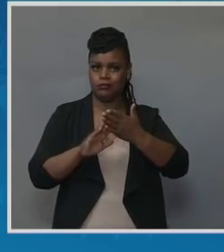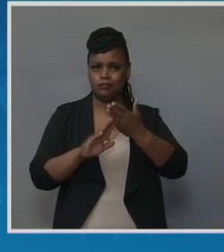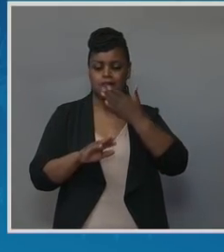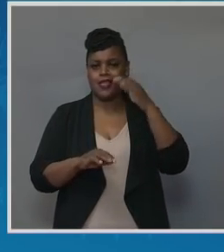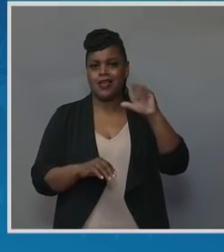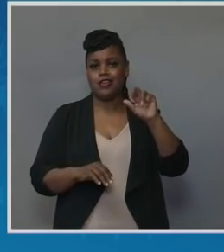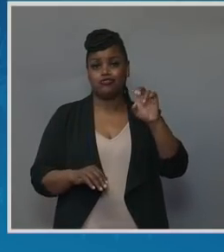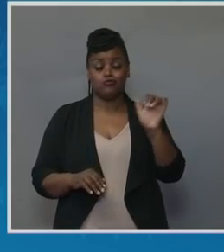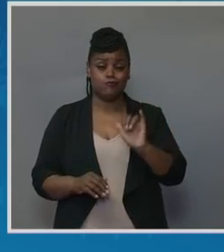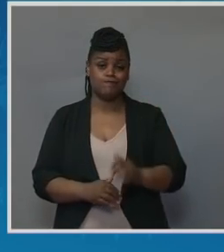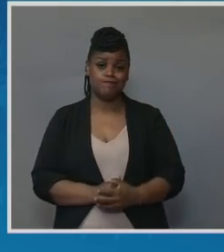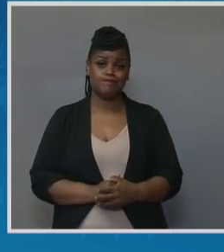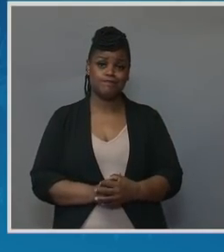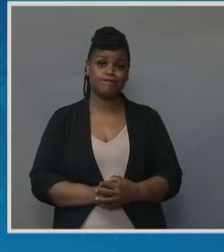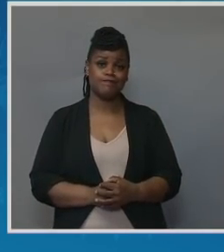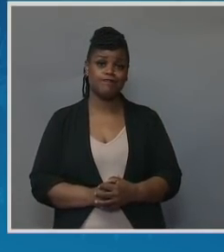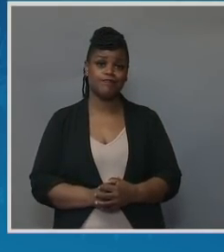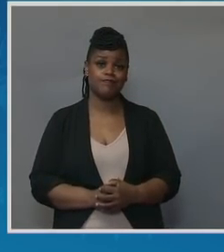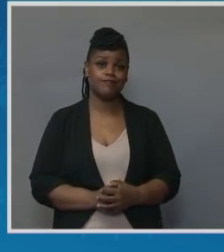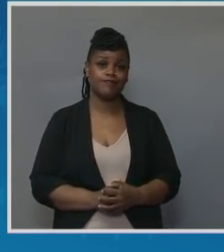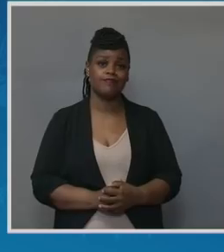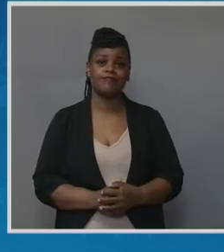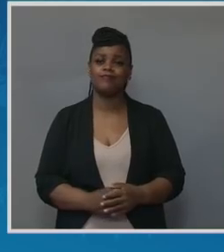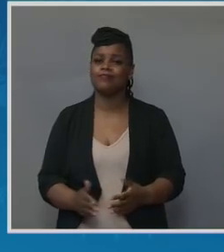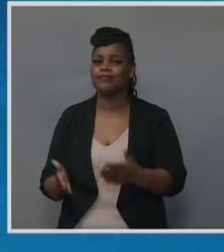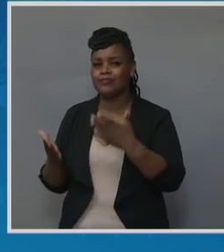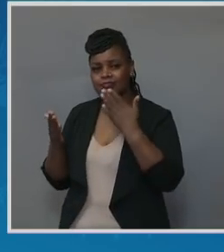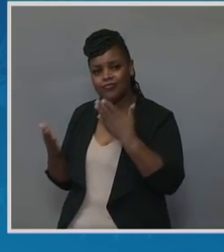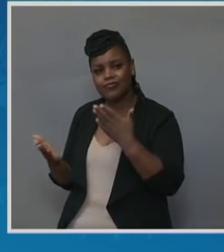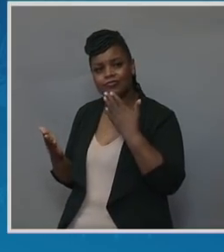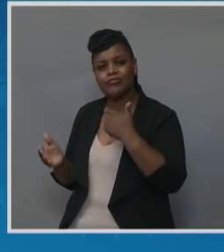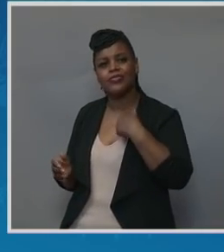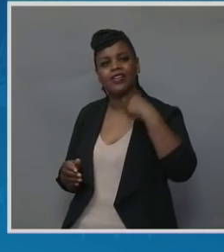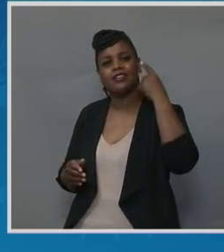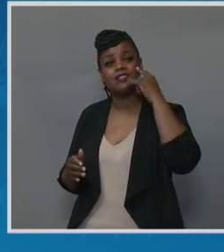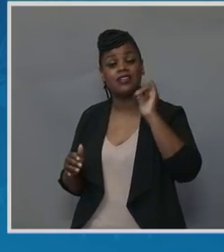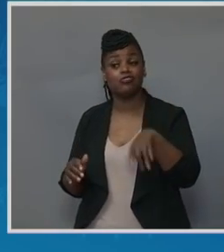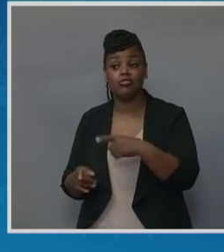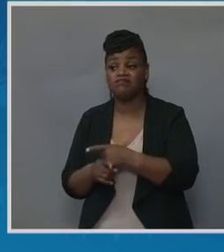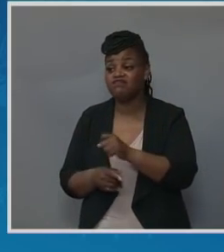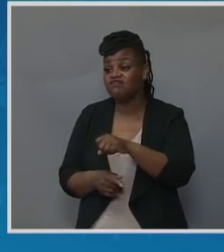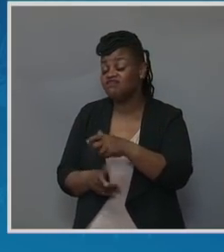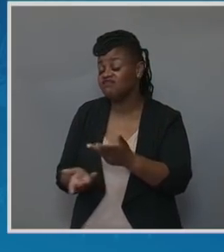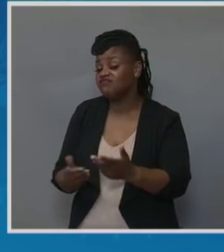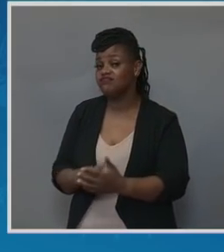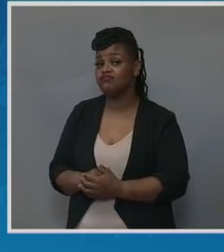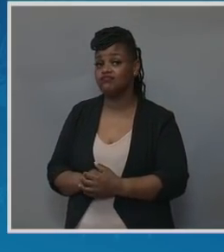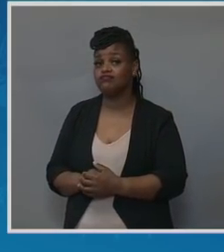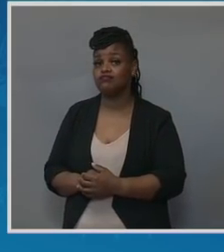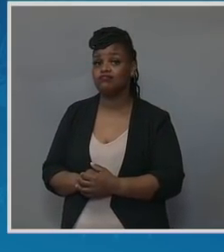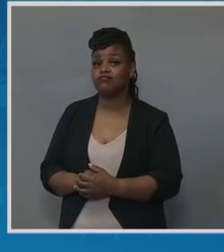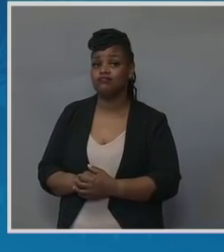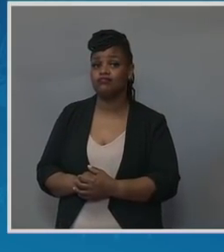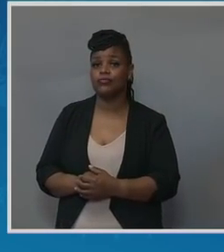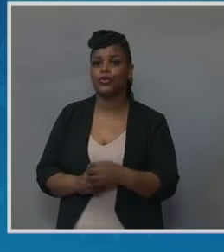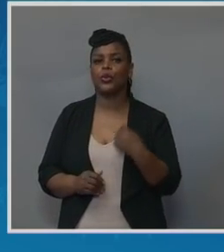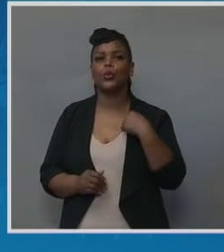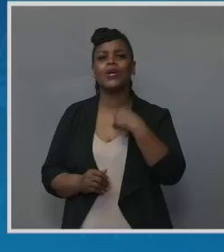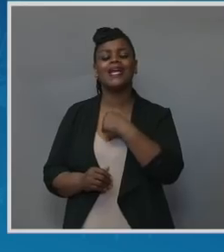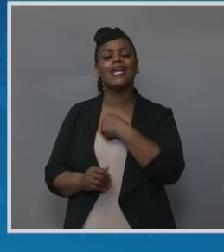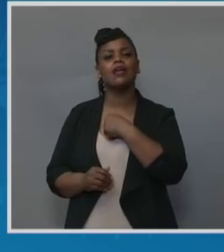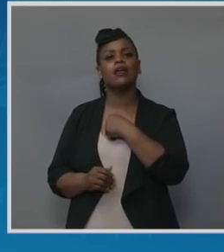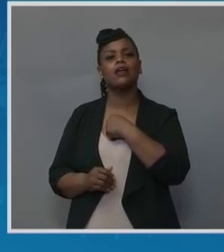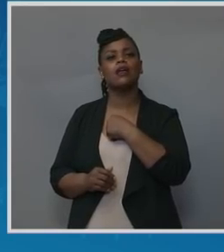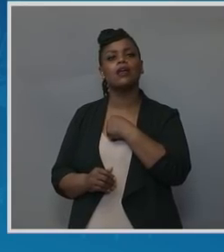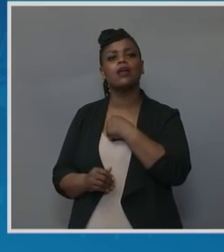Thank you. No, I think that's right. And this is about what we were pleased and proud of